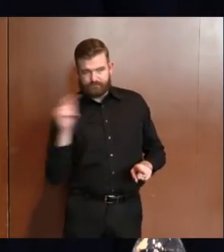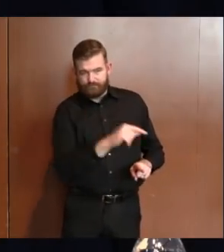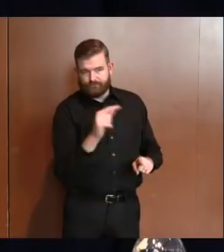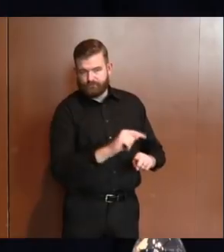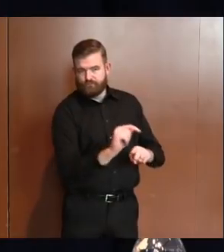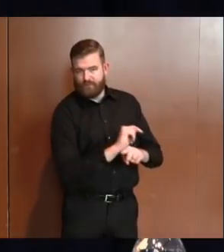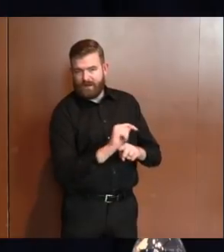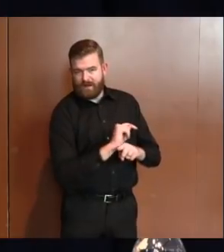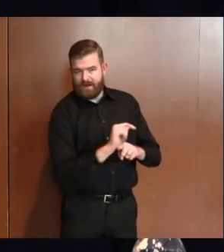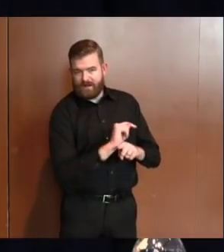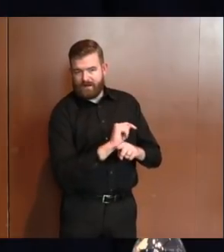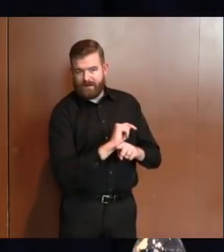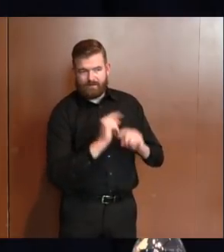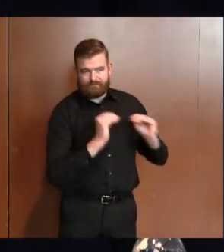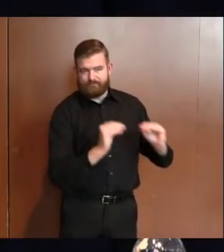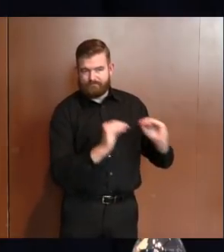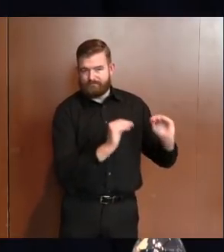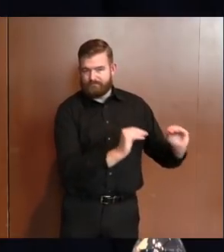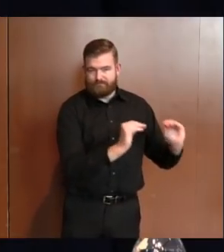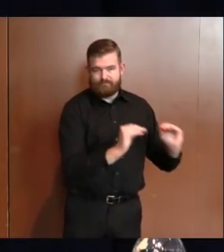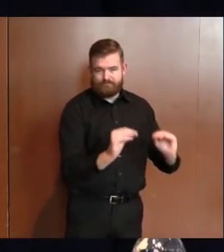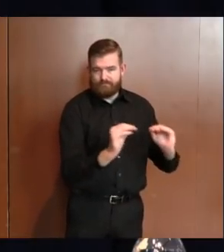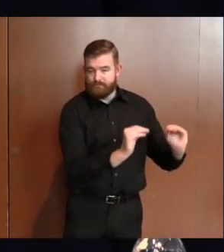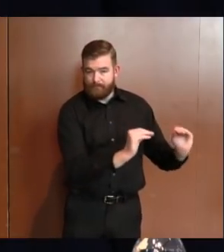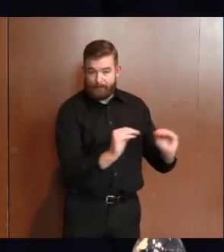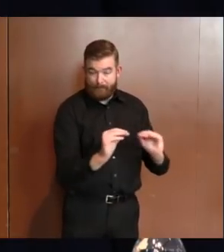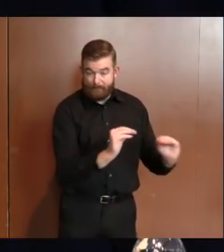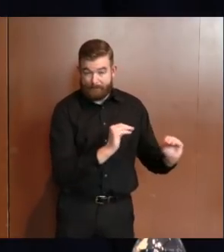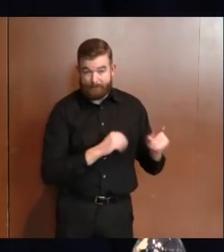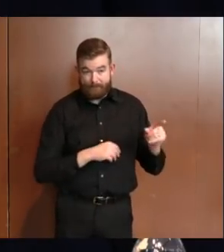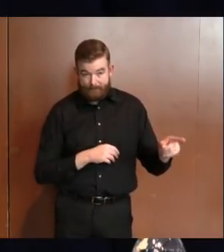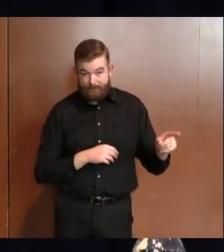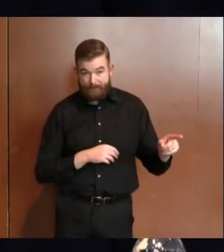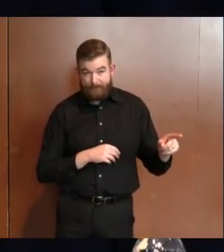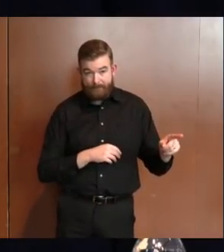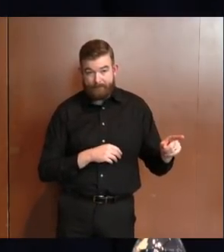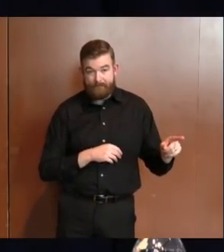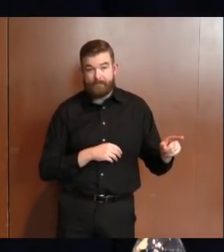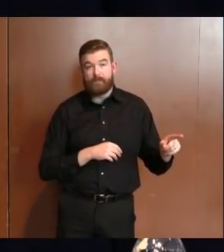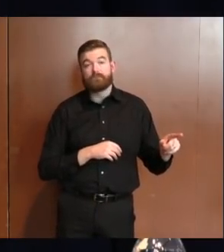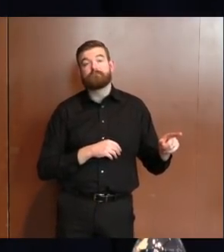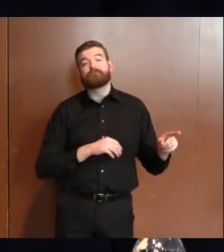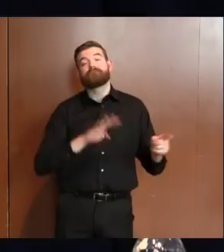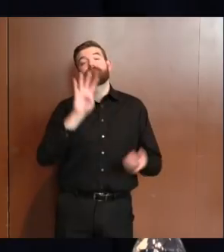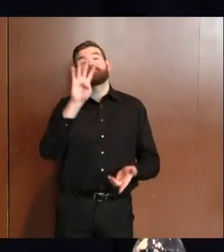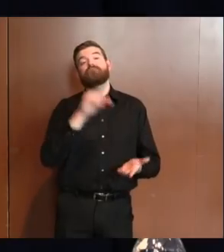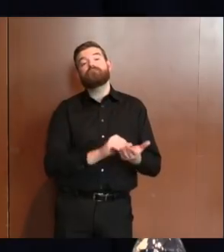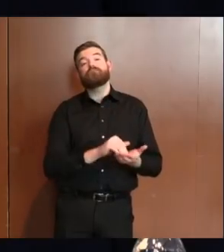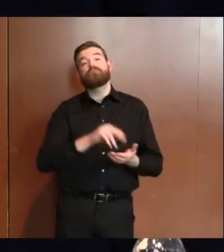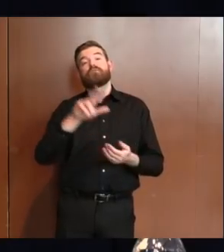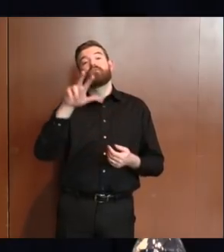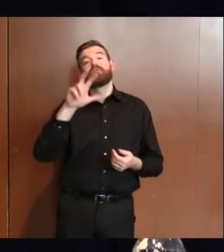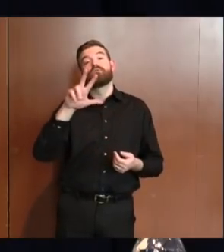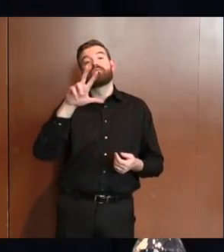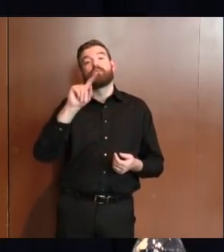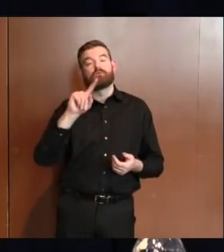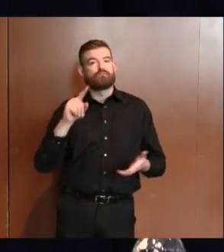As the governor mentioned, we are reporting 4,331 new cases for a total of 34